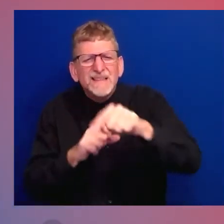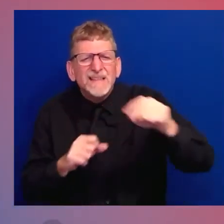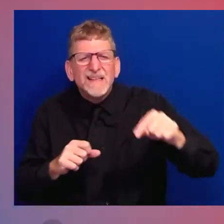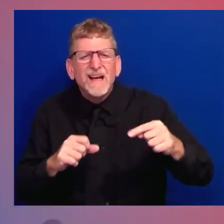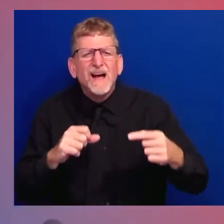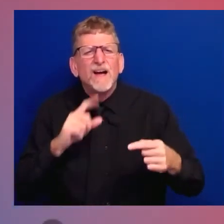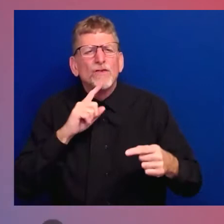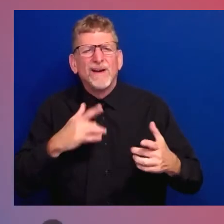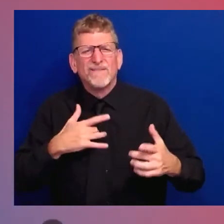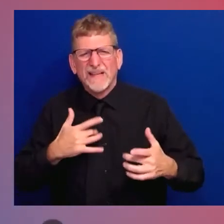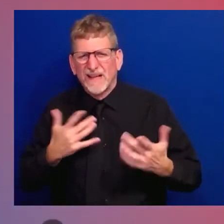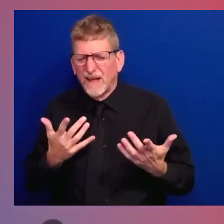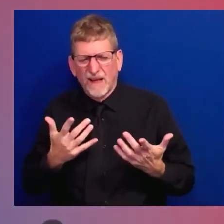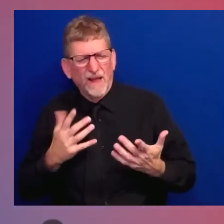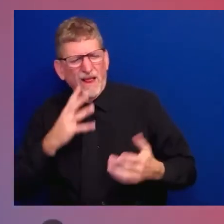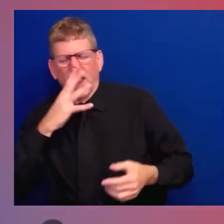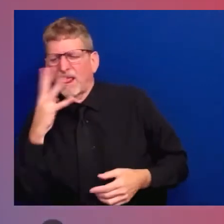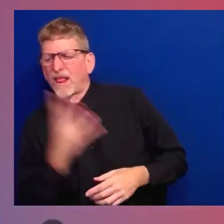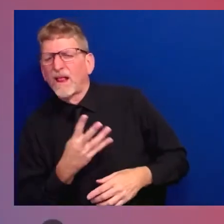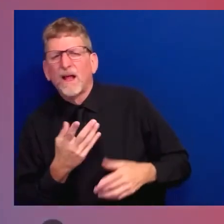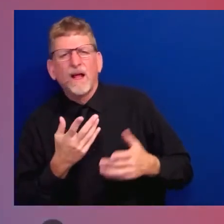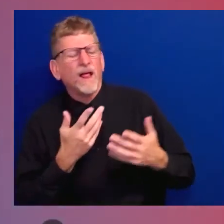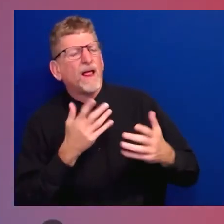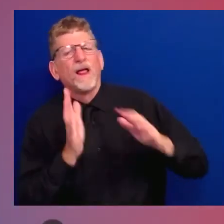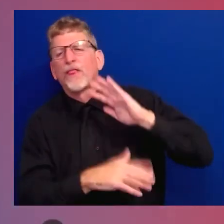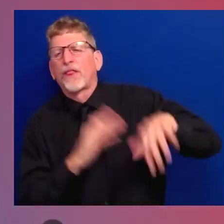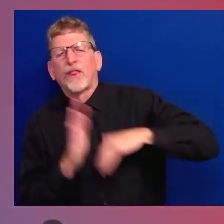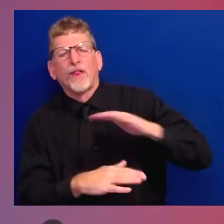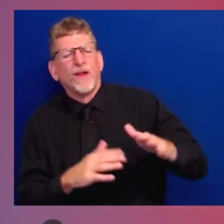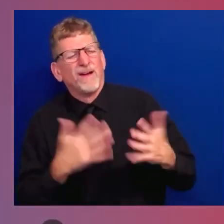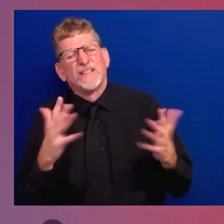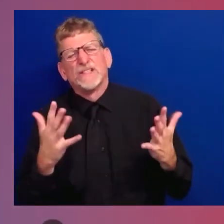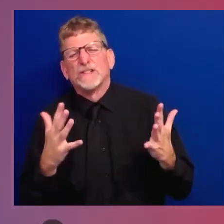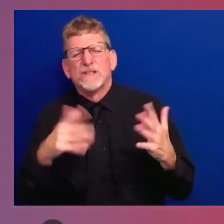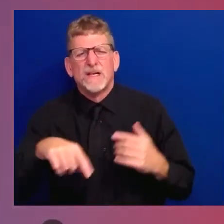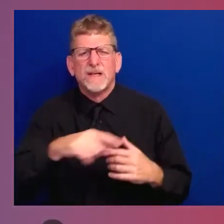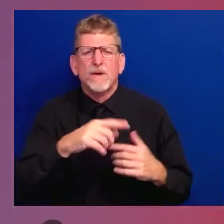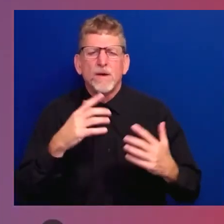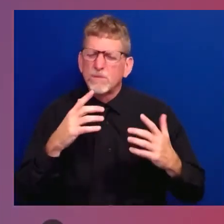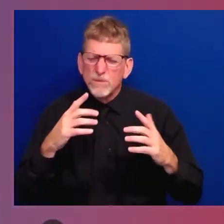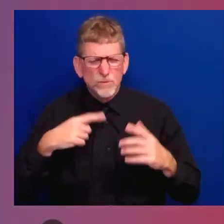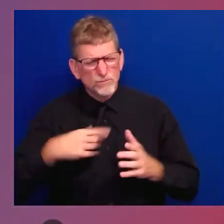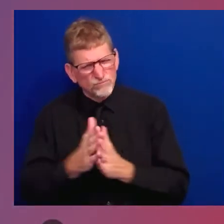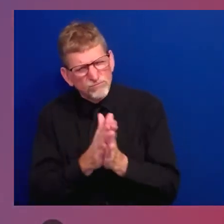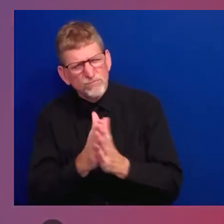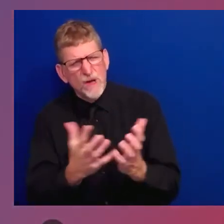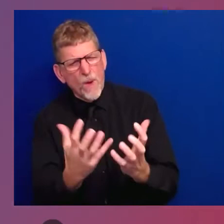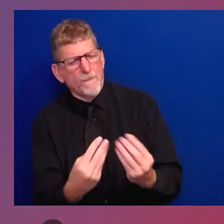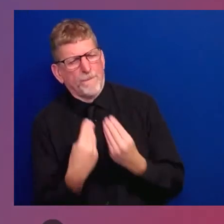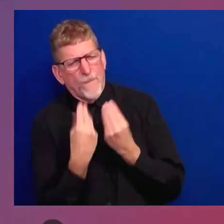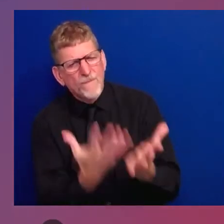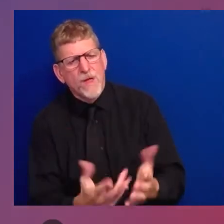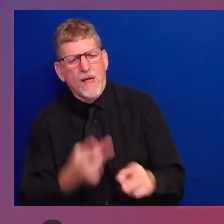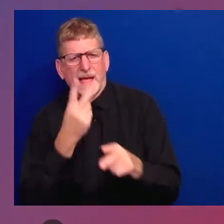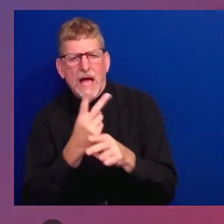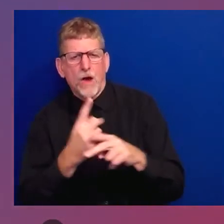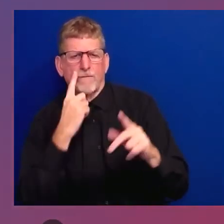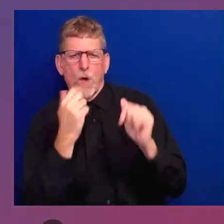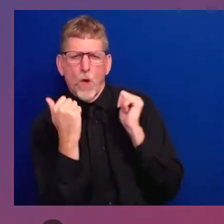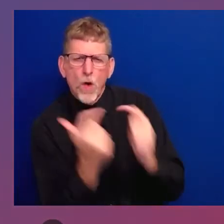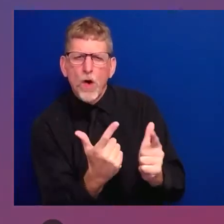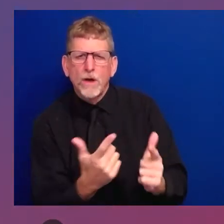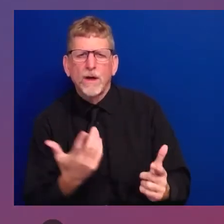past year that we added bladder cancer and conditions of underactive thyroid and Parkinson's and the list of conditions